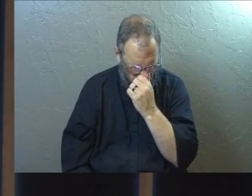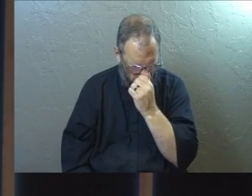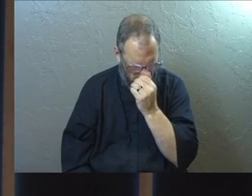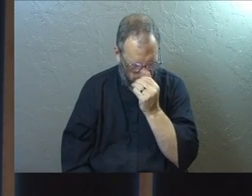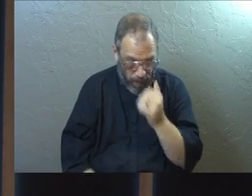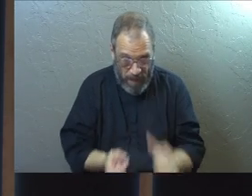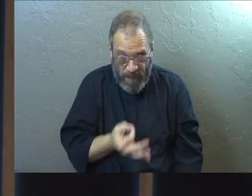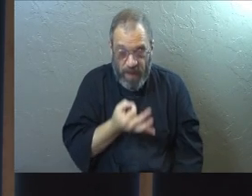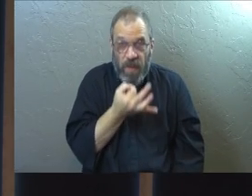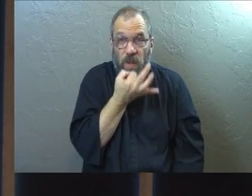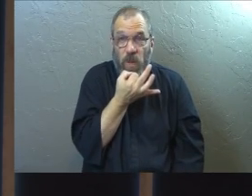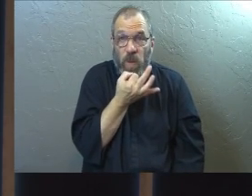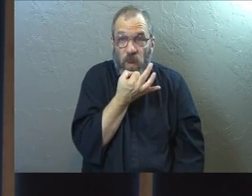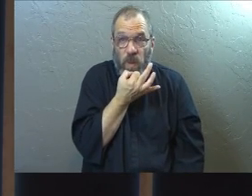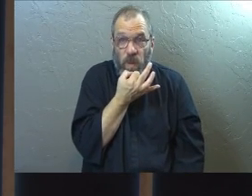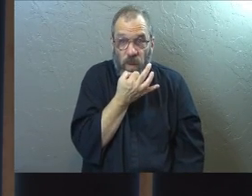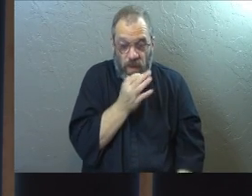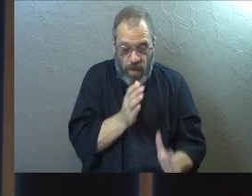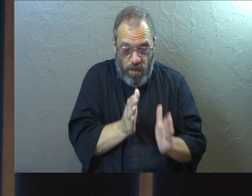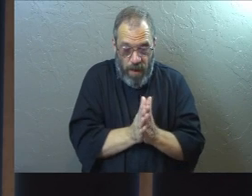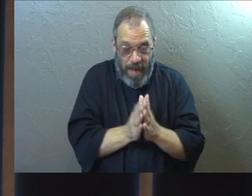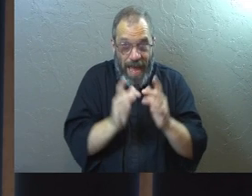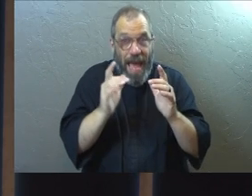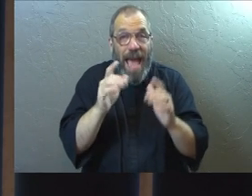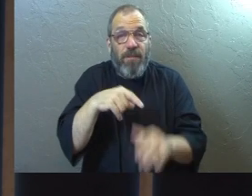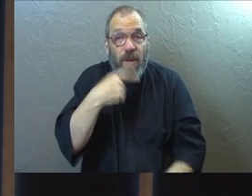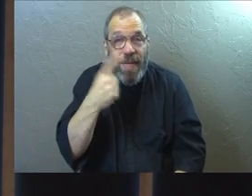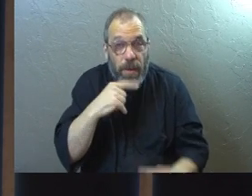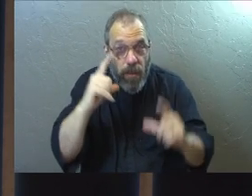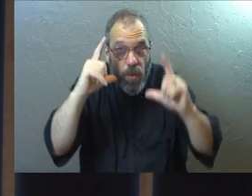In just a second we're going to bow our heads close our eyes.